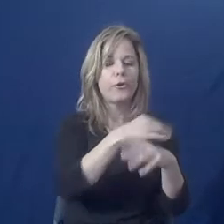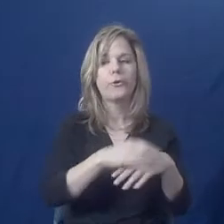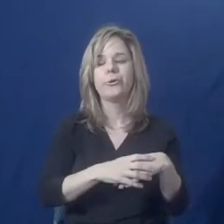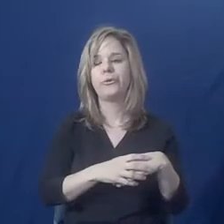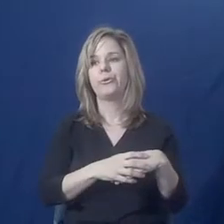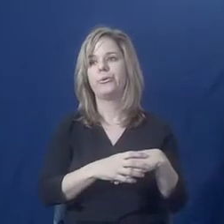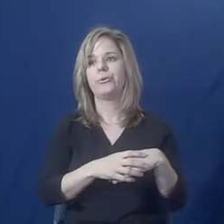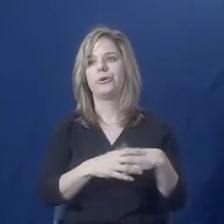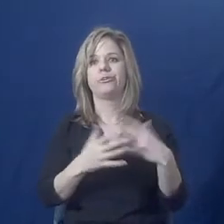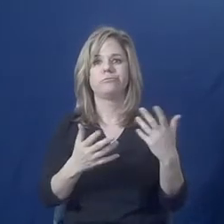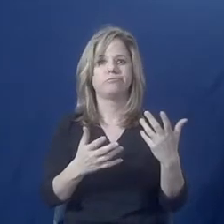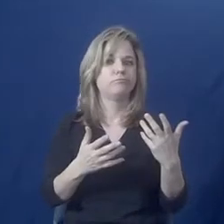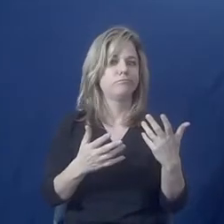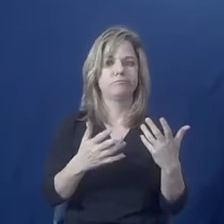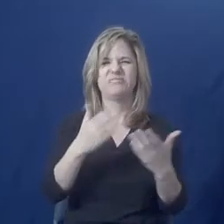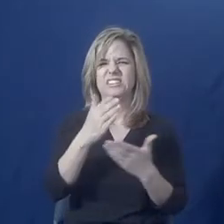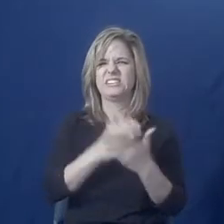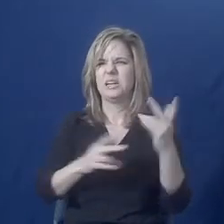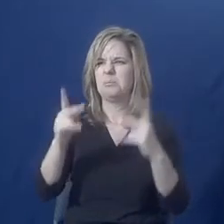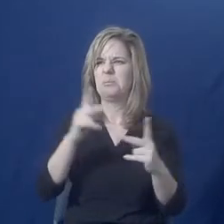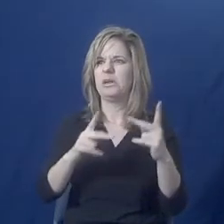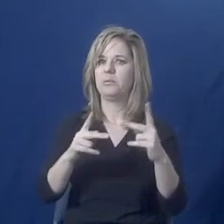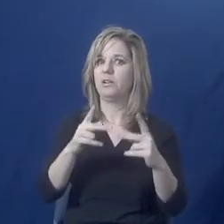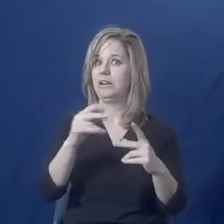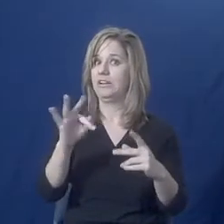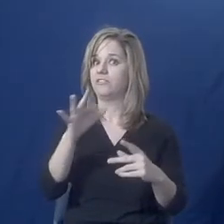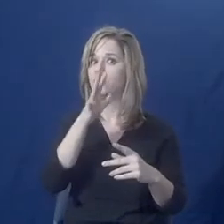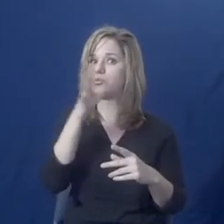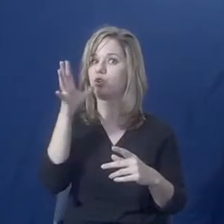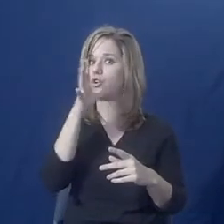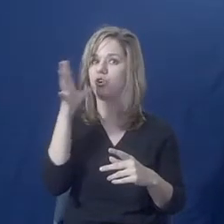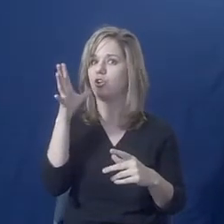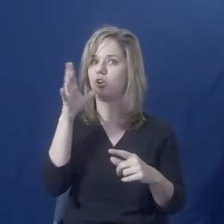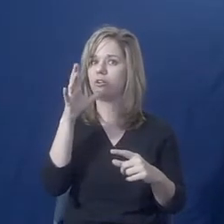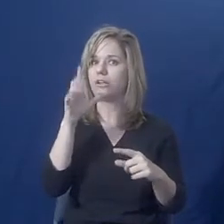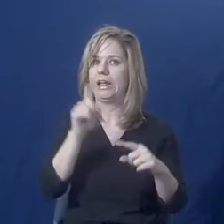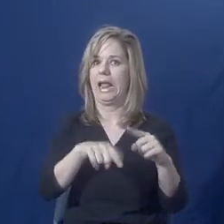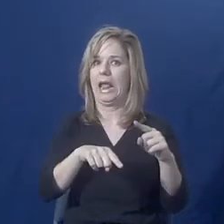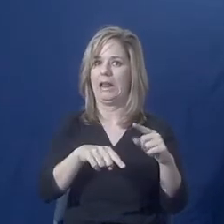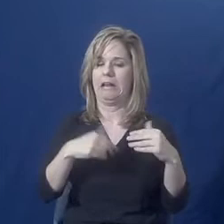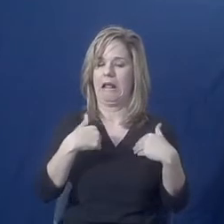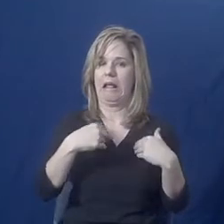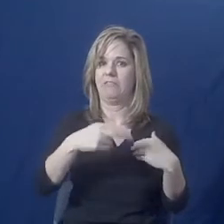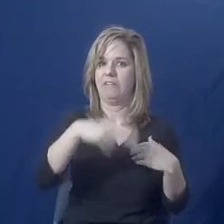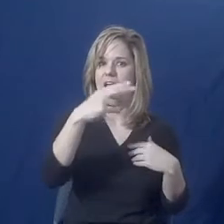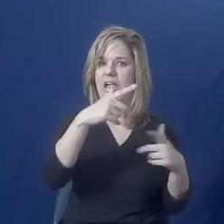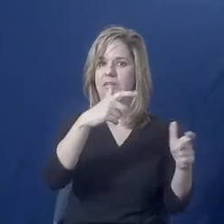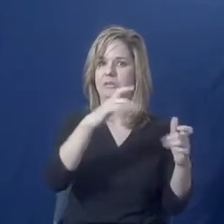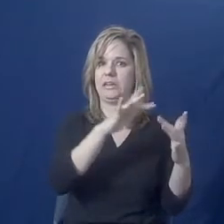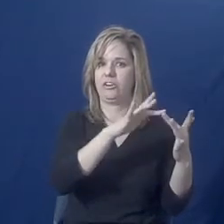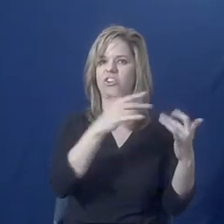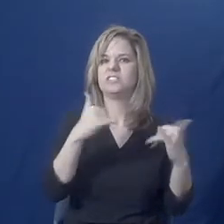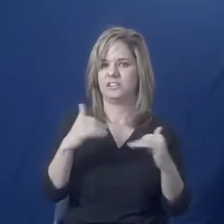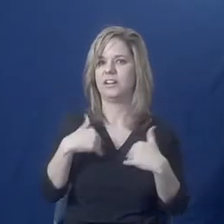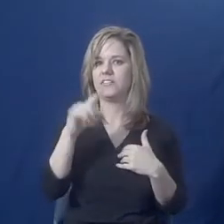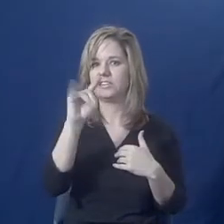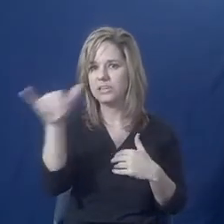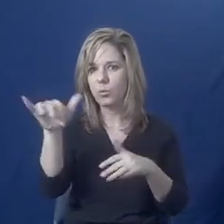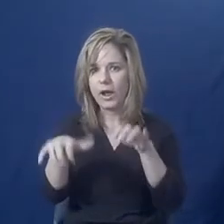some people in very rural areas that don't have high speed internet still have TTYs.